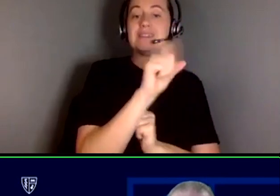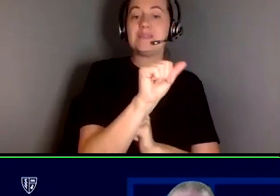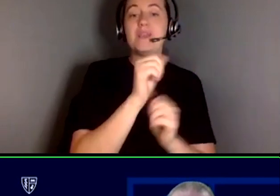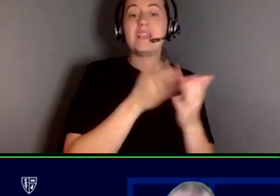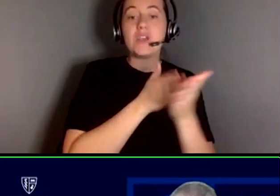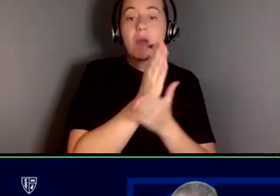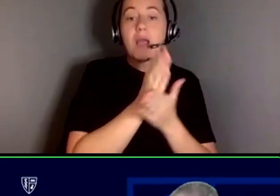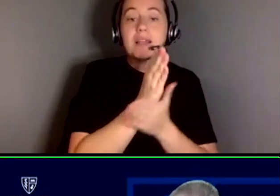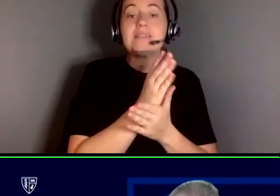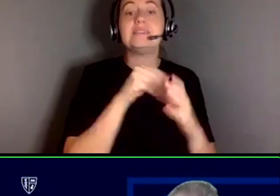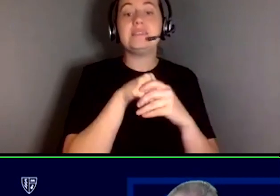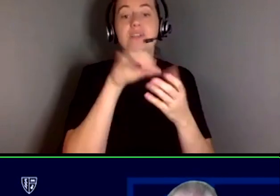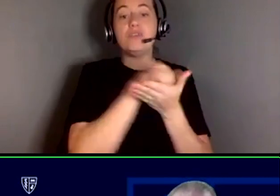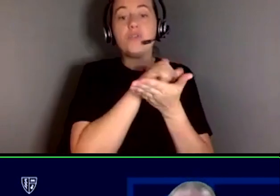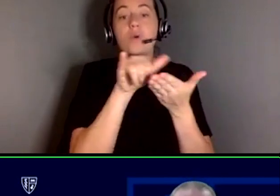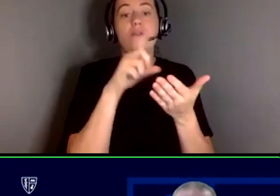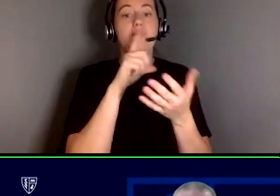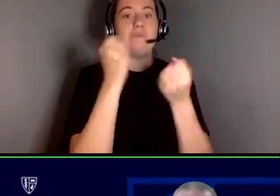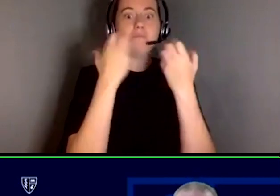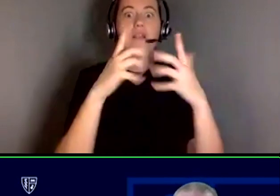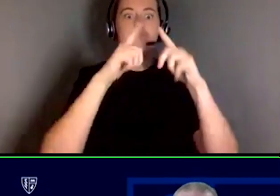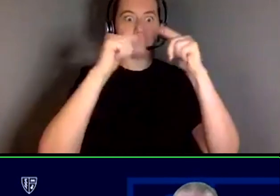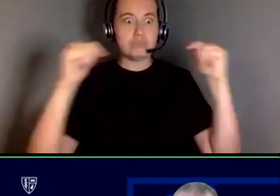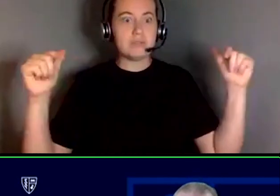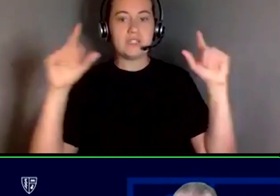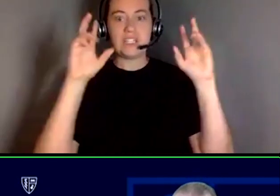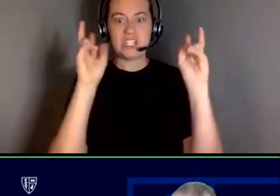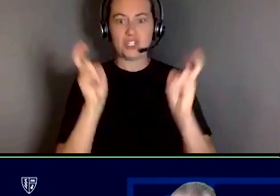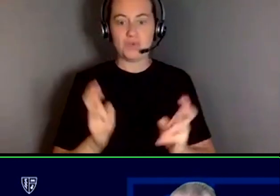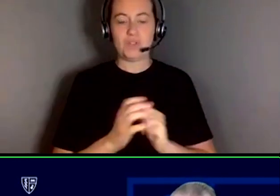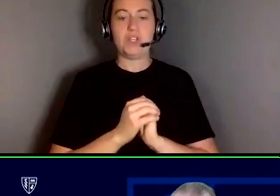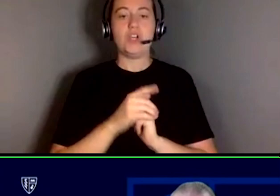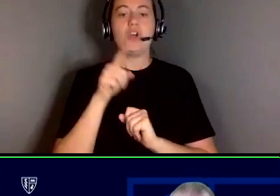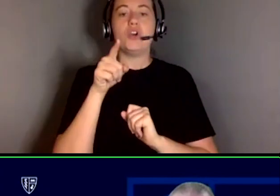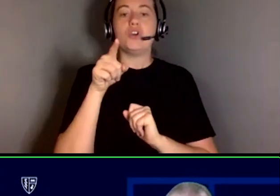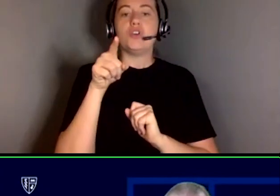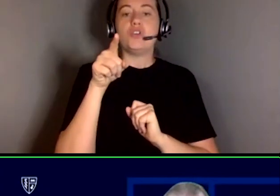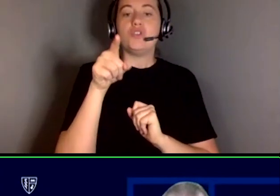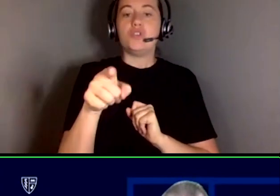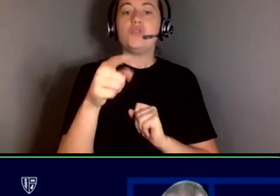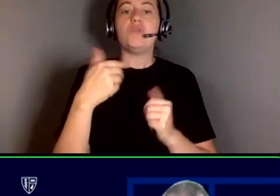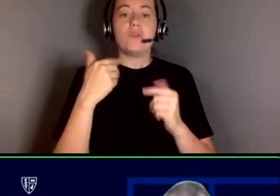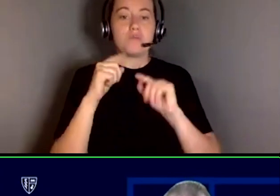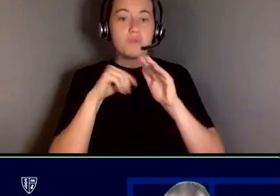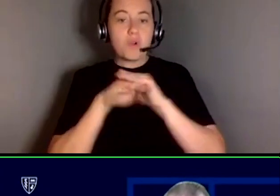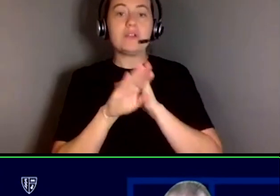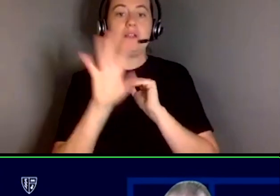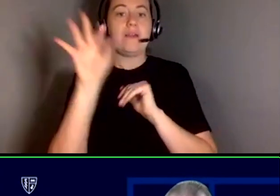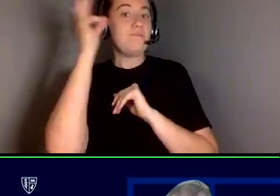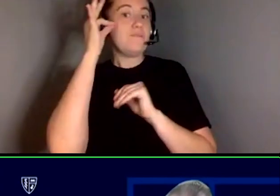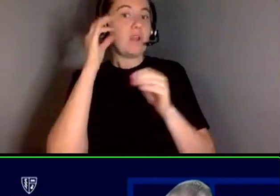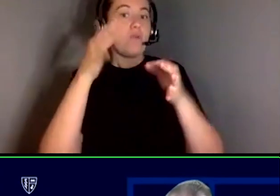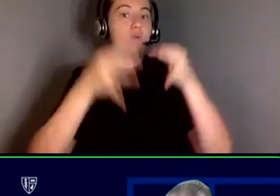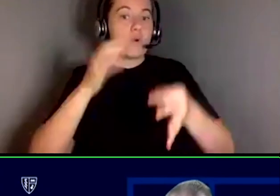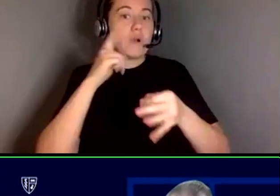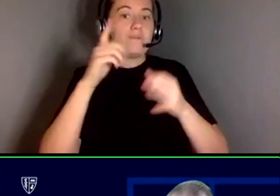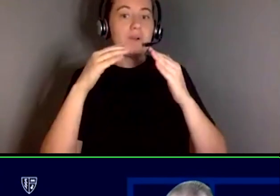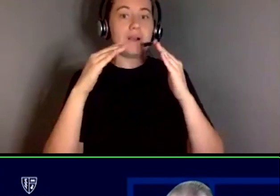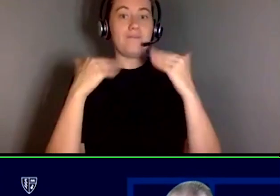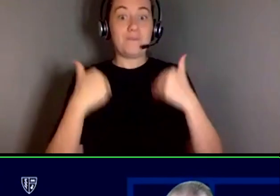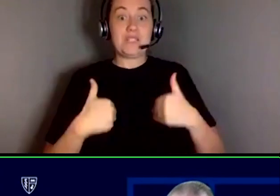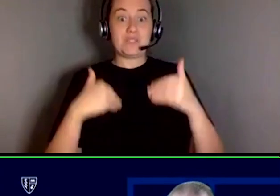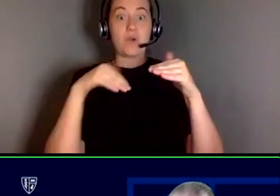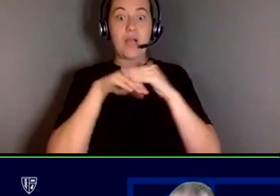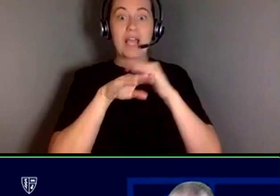disabilities on a wide range of issues. Ben has litigated in federal court for problems with physical access to a city, assisted people in